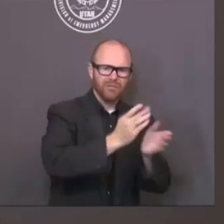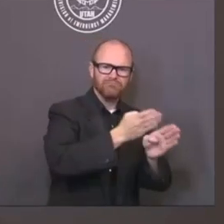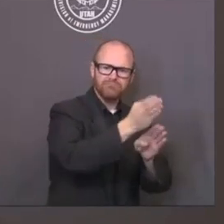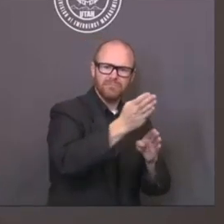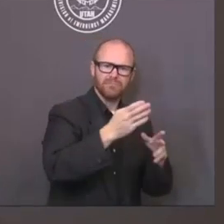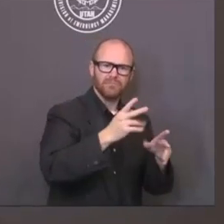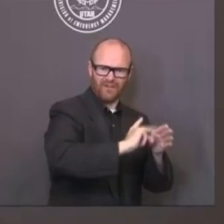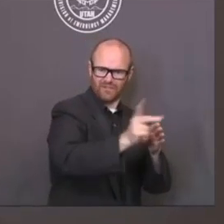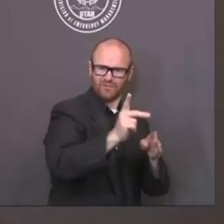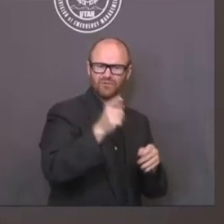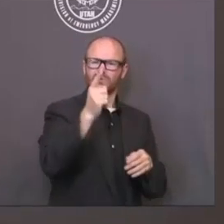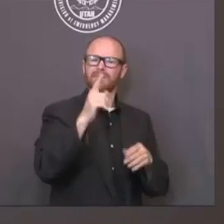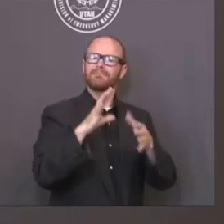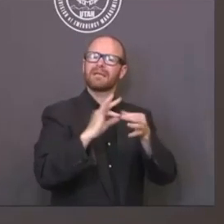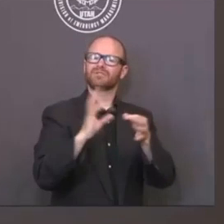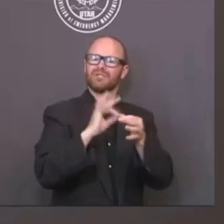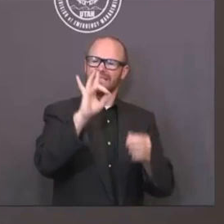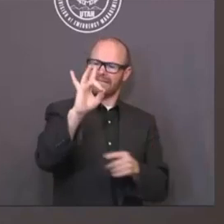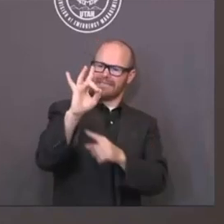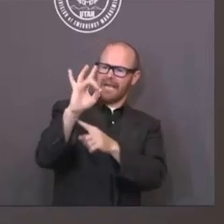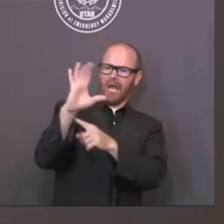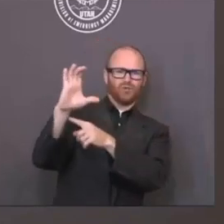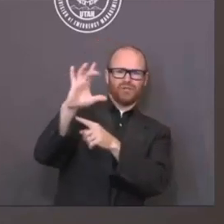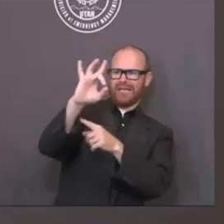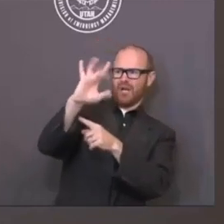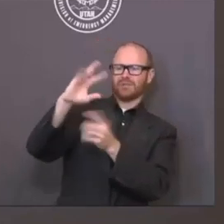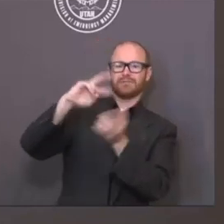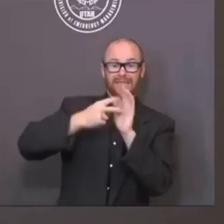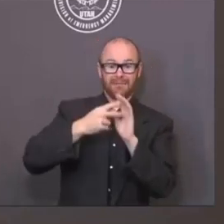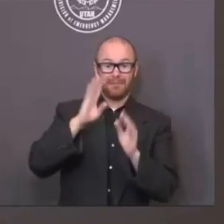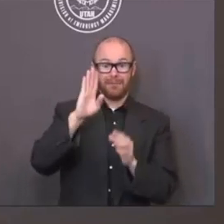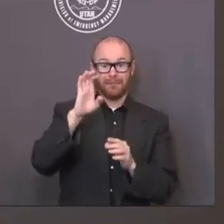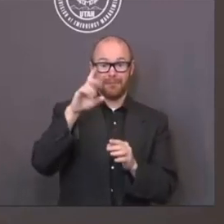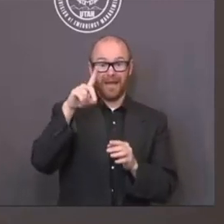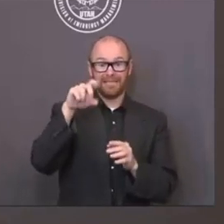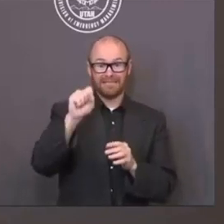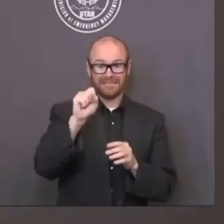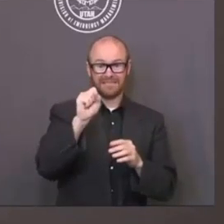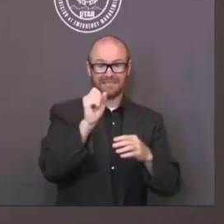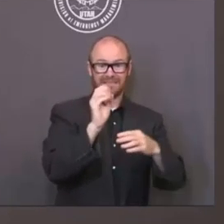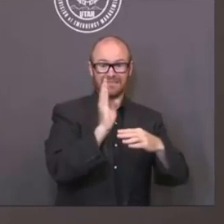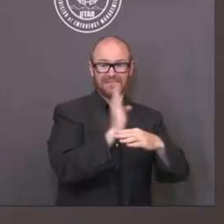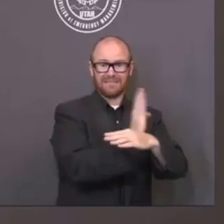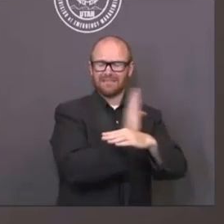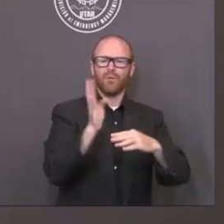said we can get up to 800. Is that referring to that seven-day rolling average?